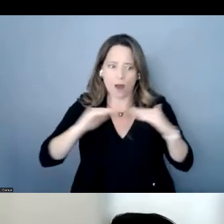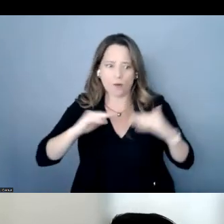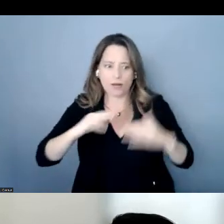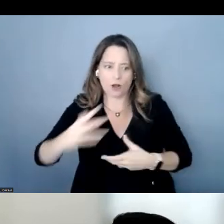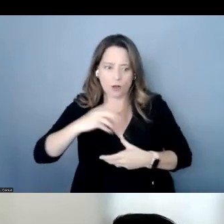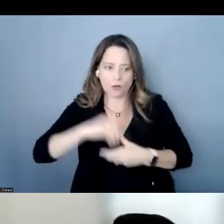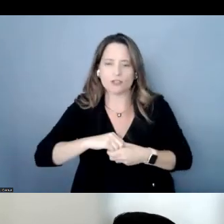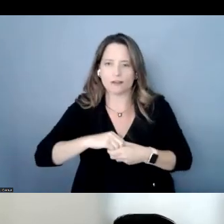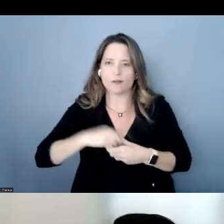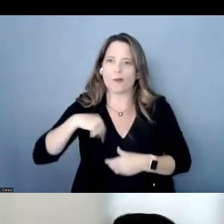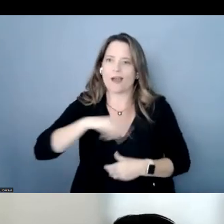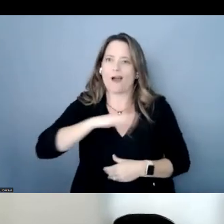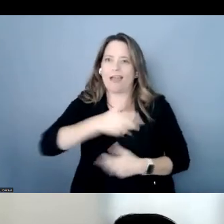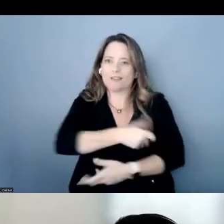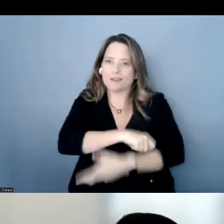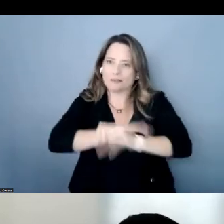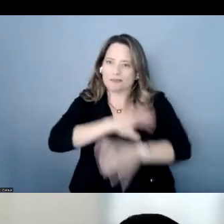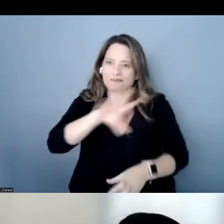part so